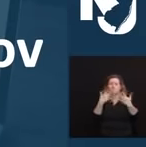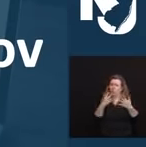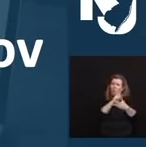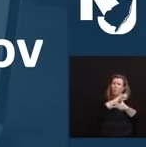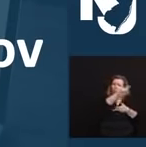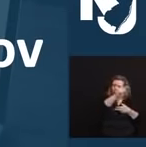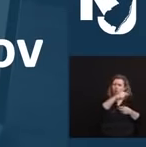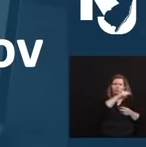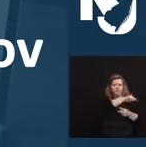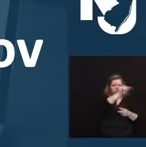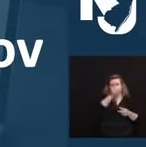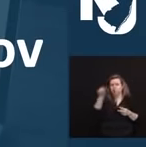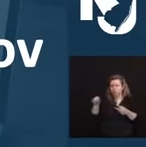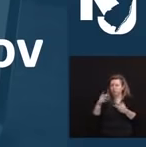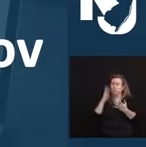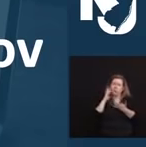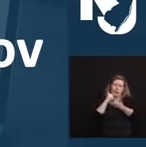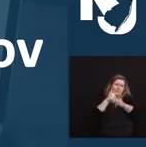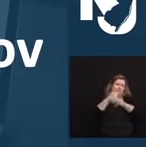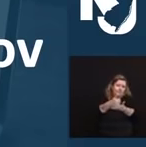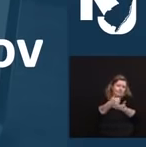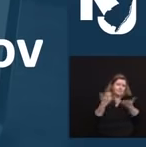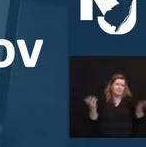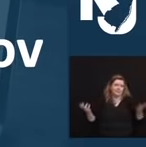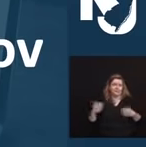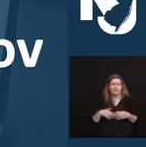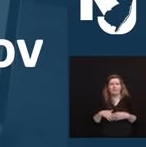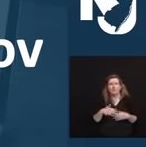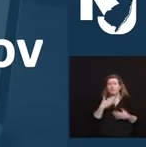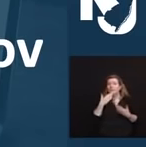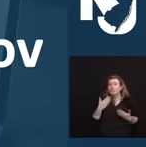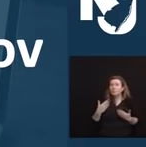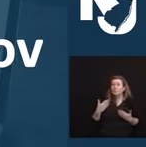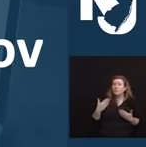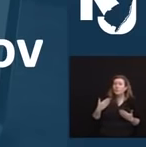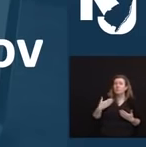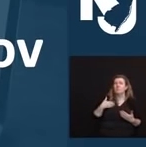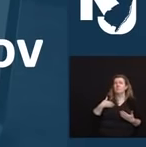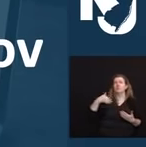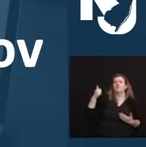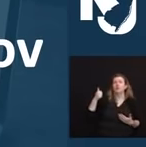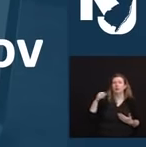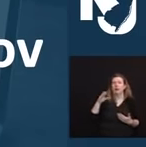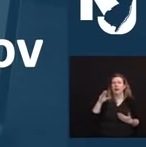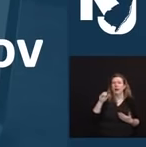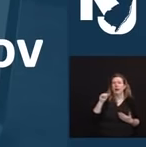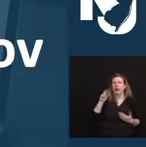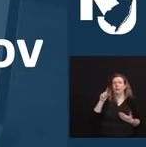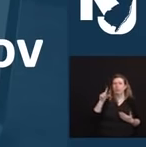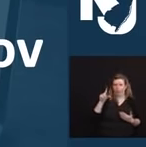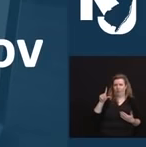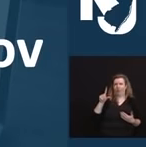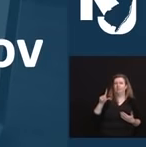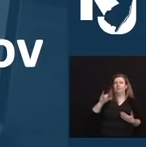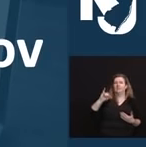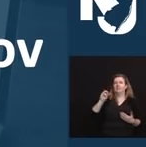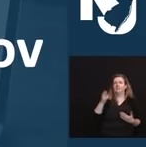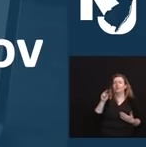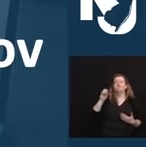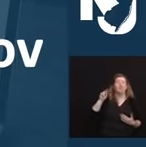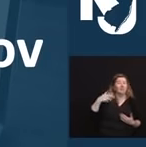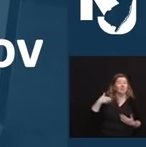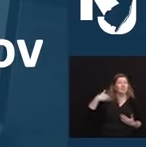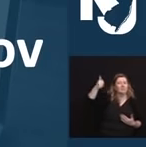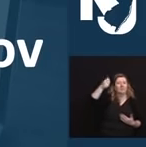you. And again, thanks to Commissioner Carol Johnson and her entire team and all of our mental health partners. And by the way, I'm not a